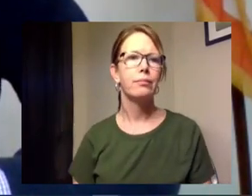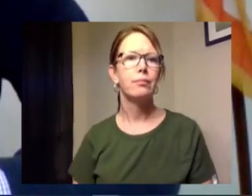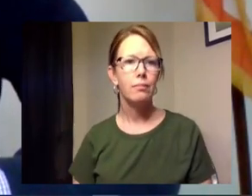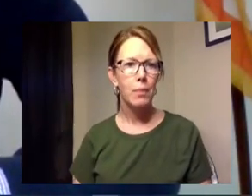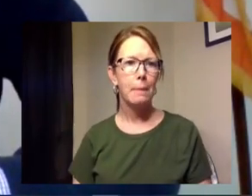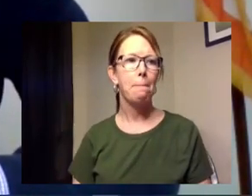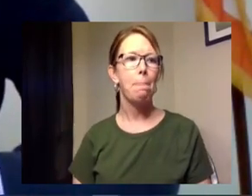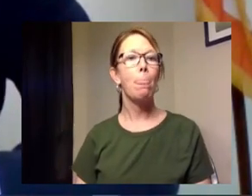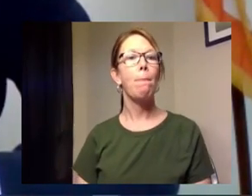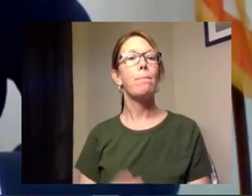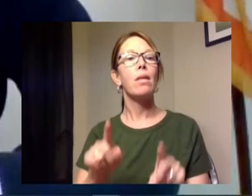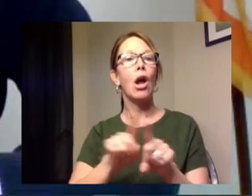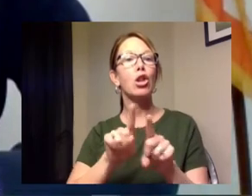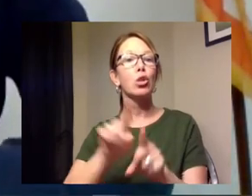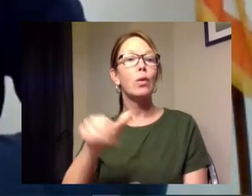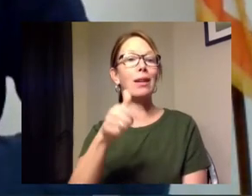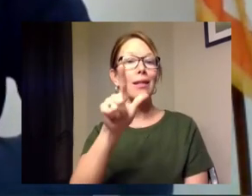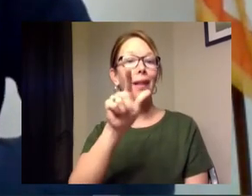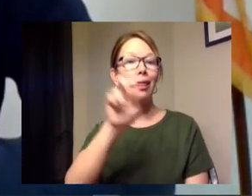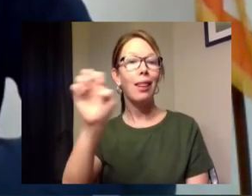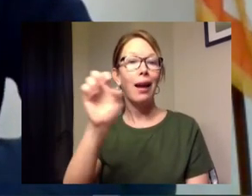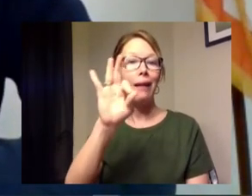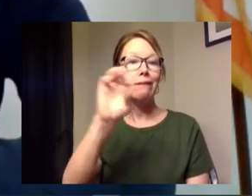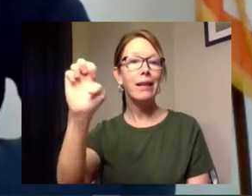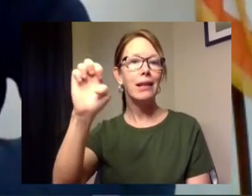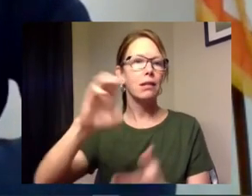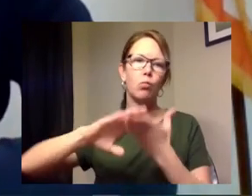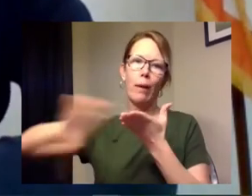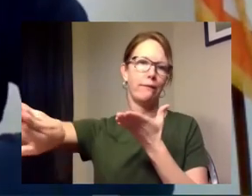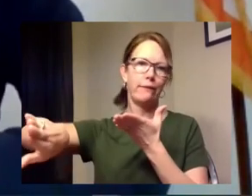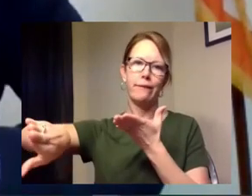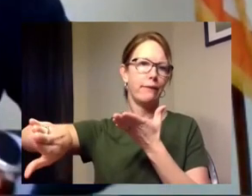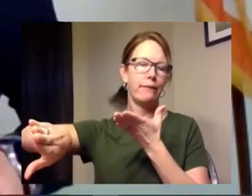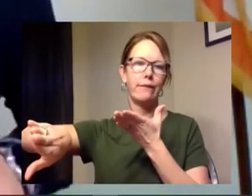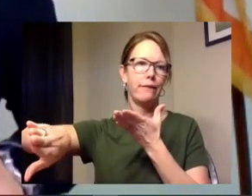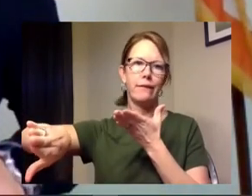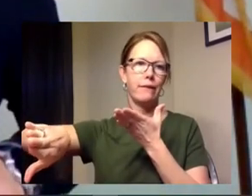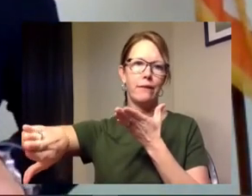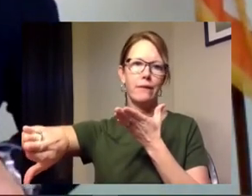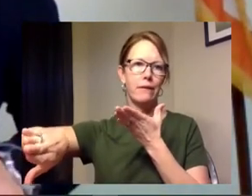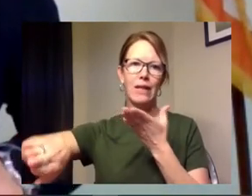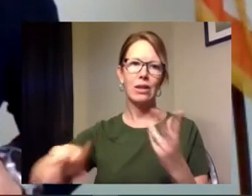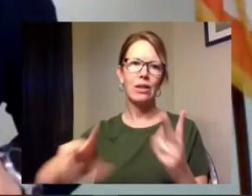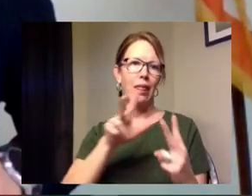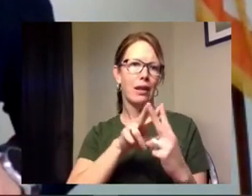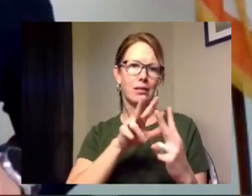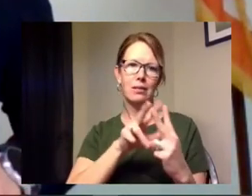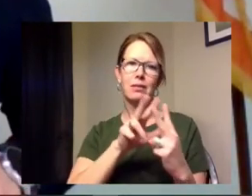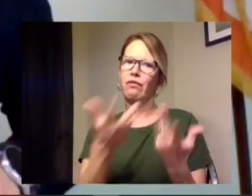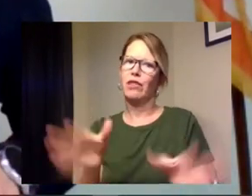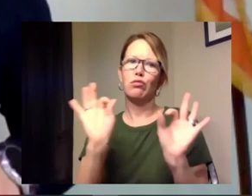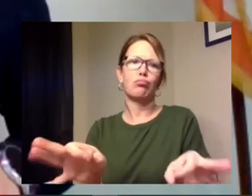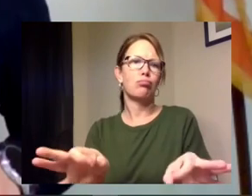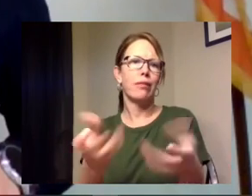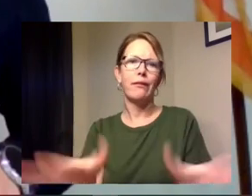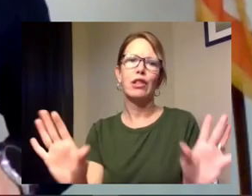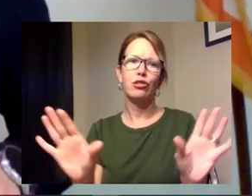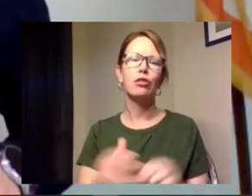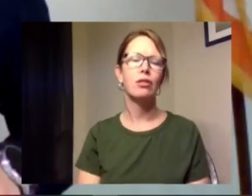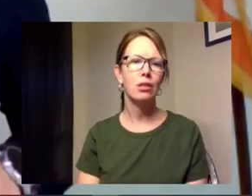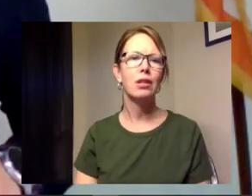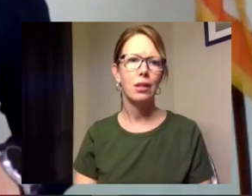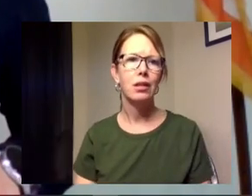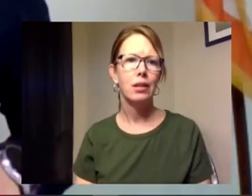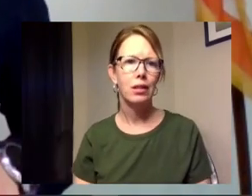also waiving late fees for our customers and those are two concrete steps that we're taking to alleviate the burden for our